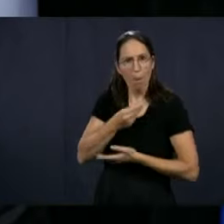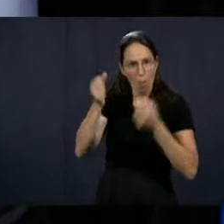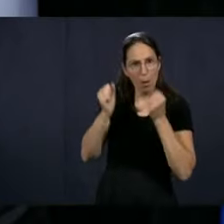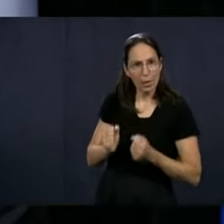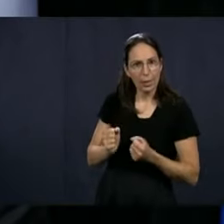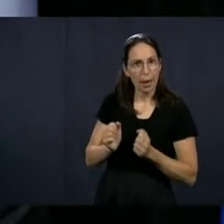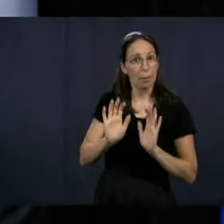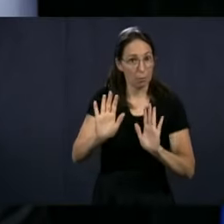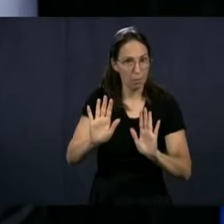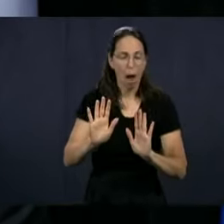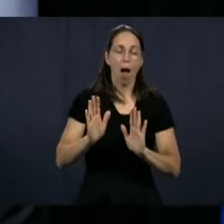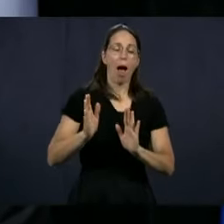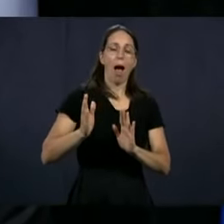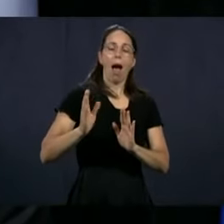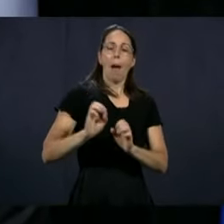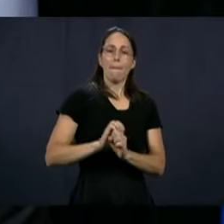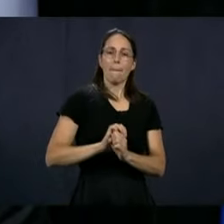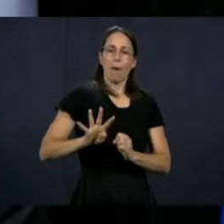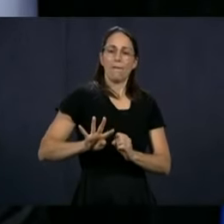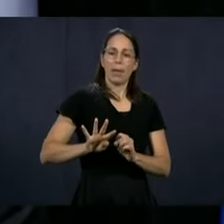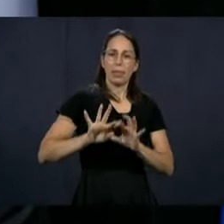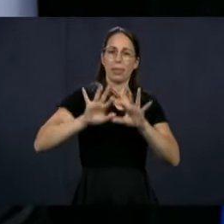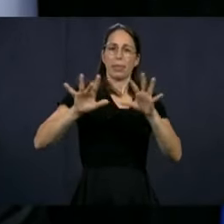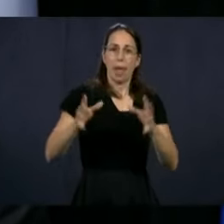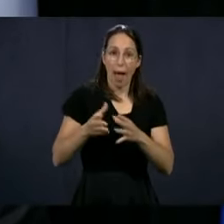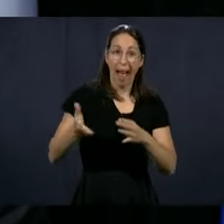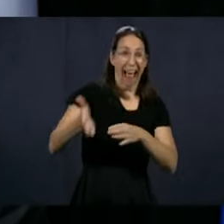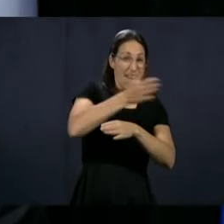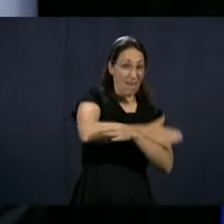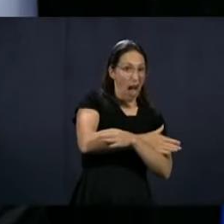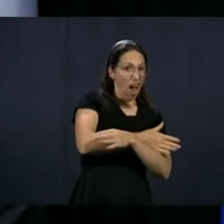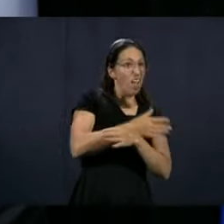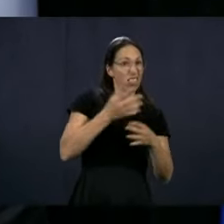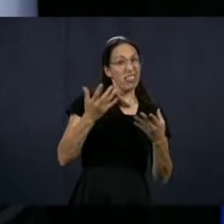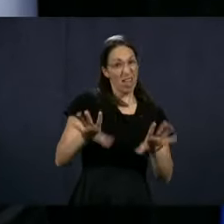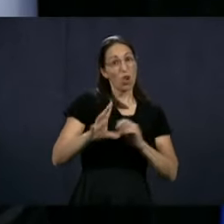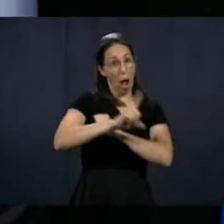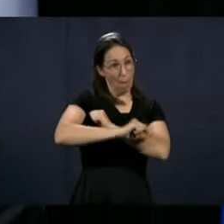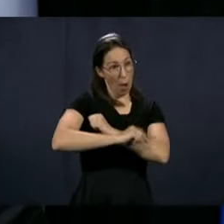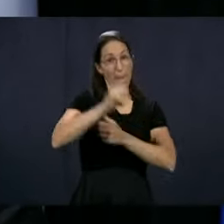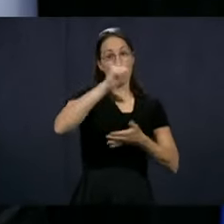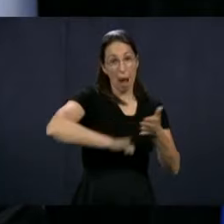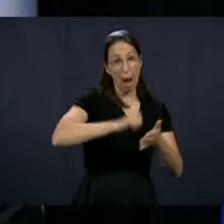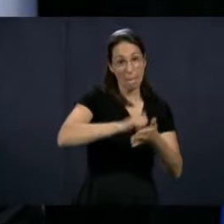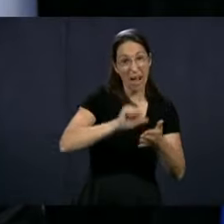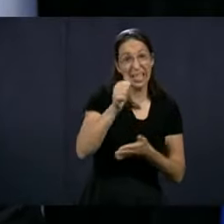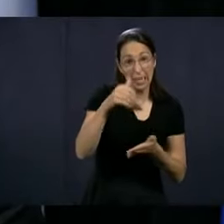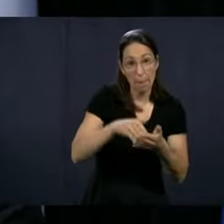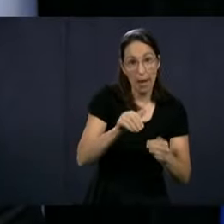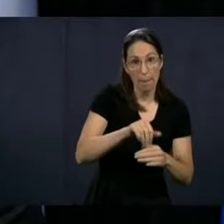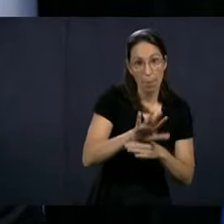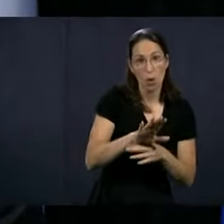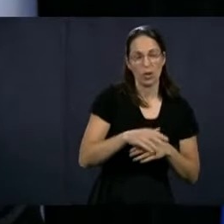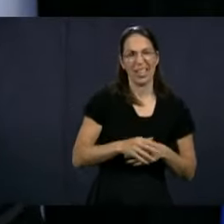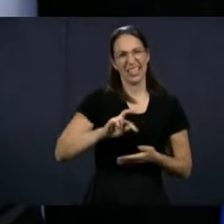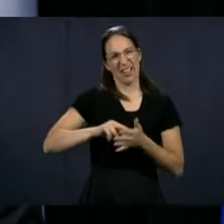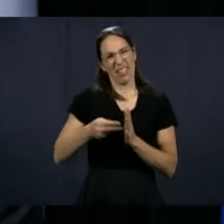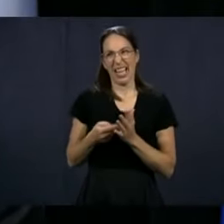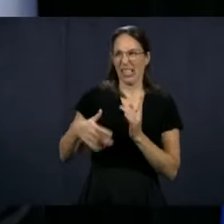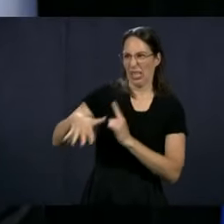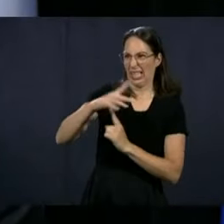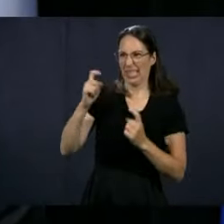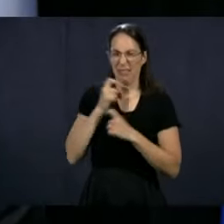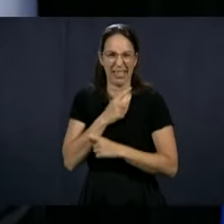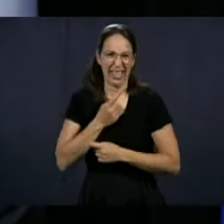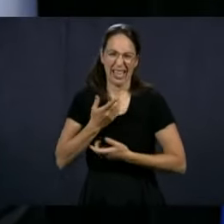in a situation where, as I said, even before the pandemic, we're missing 10,000 people, so it's not as pleasant. Orderlies can't take